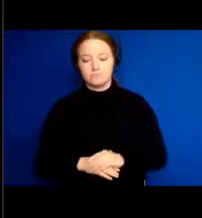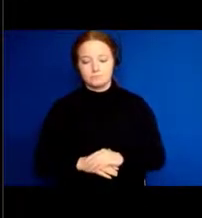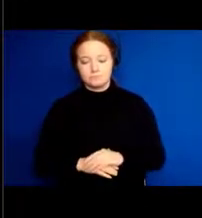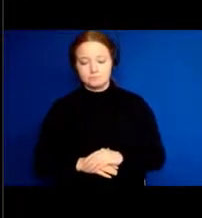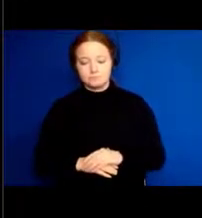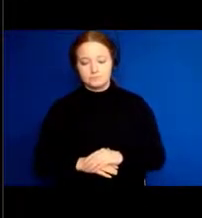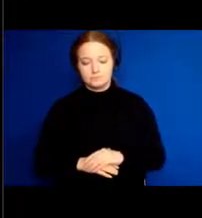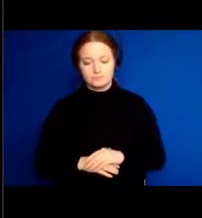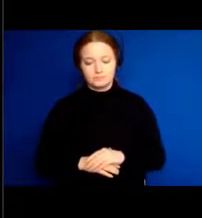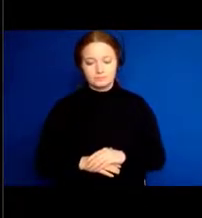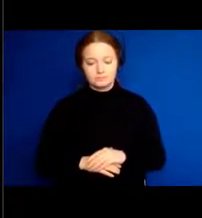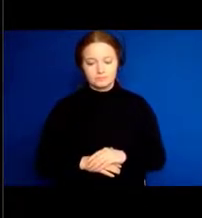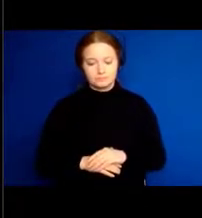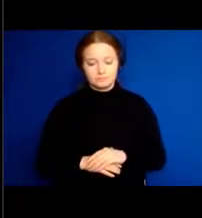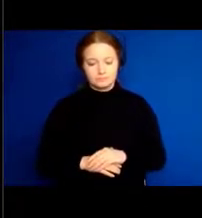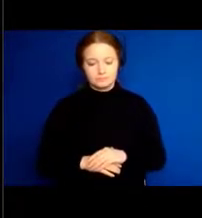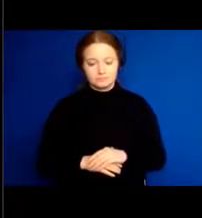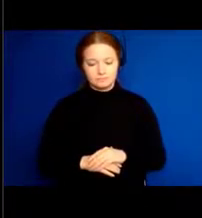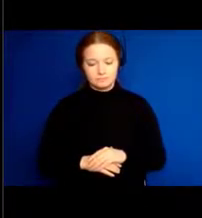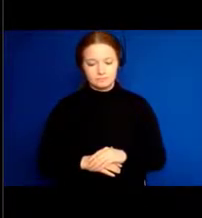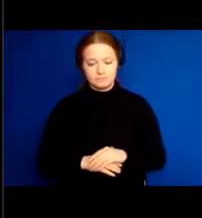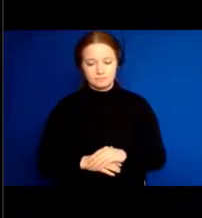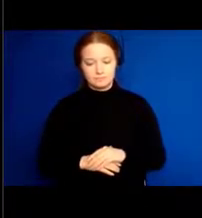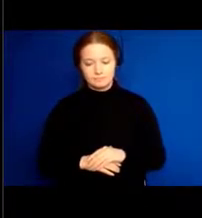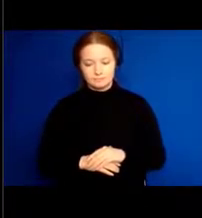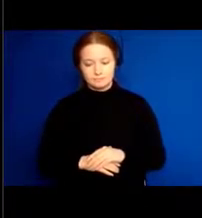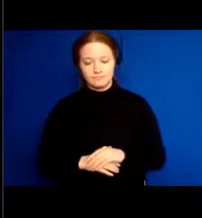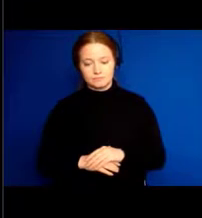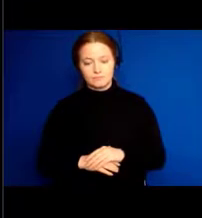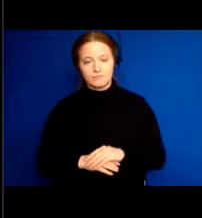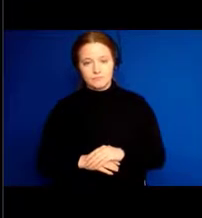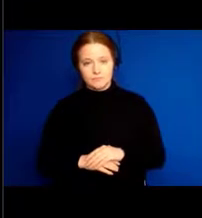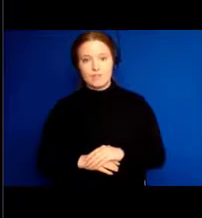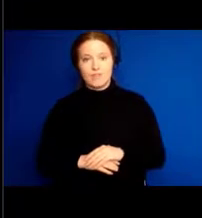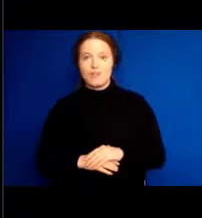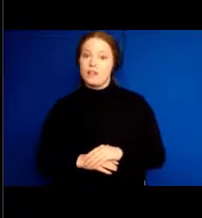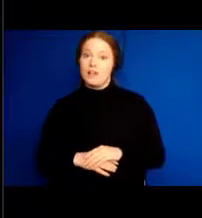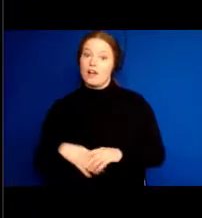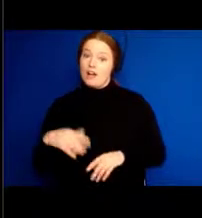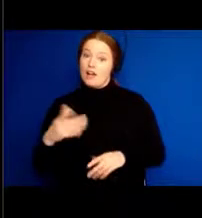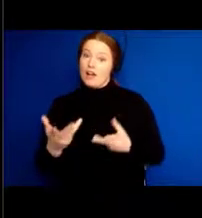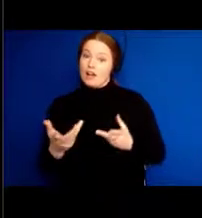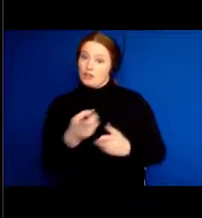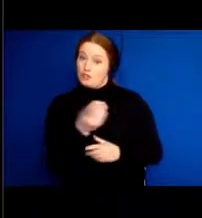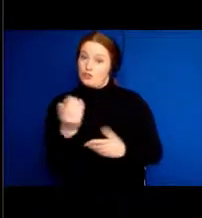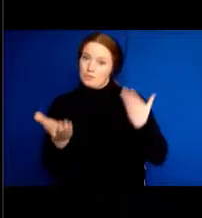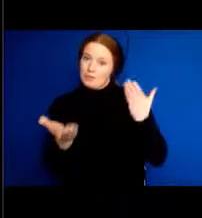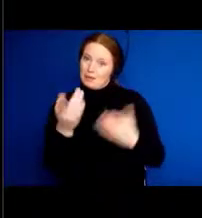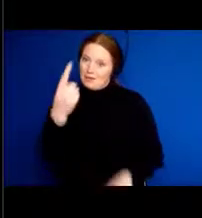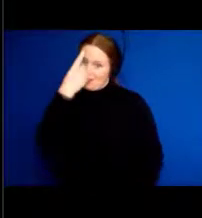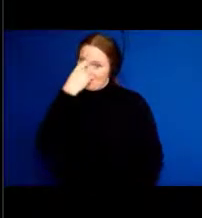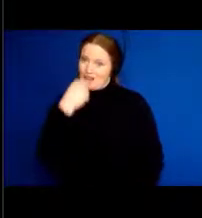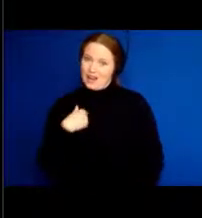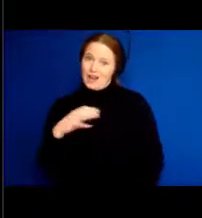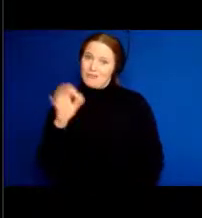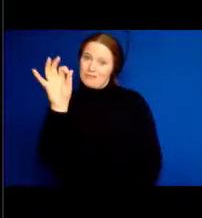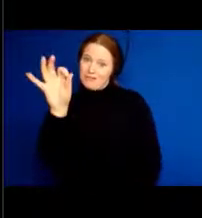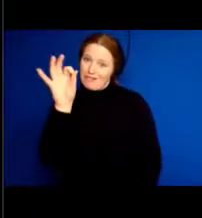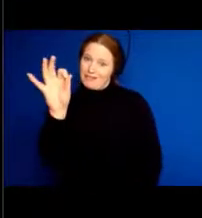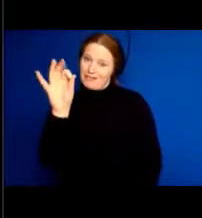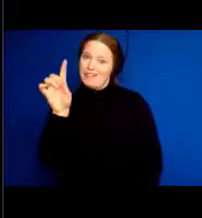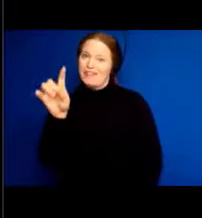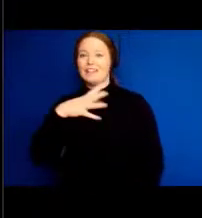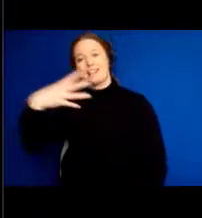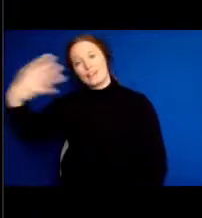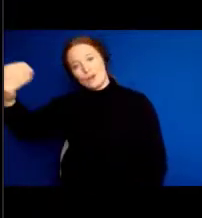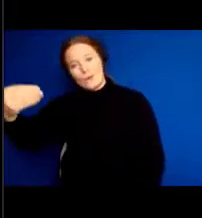All right. So you might have been afraid. I was going to tell you that you all had to go out and get a hearing aid. And I'll tell you, you know, there's a lot of people with